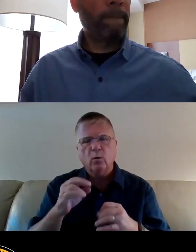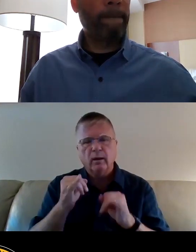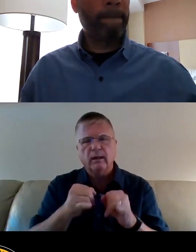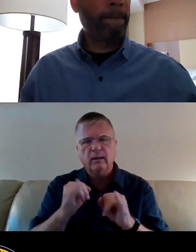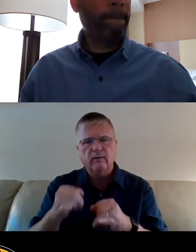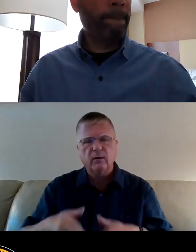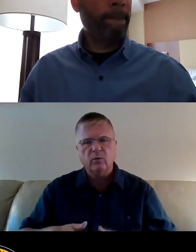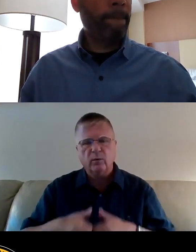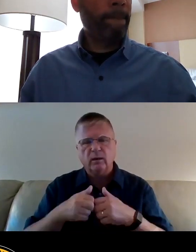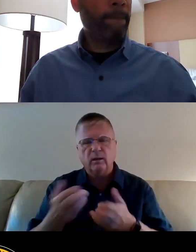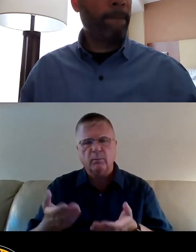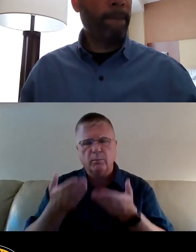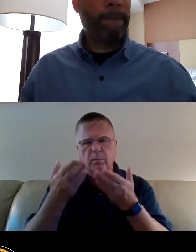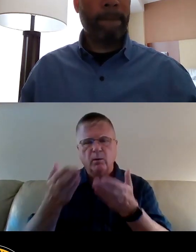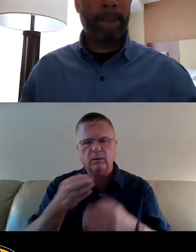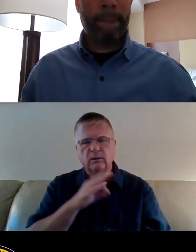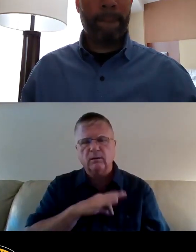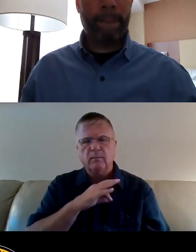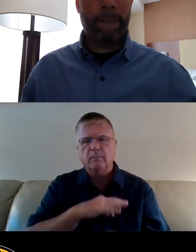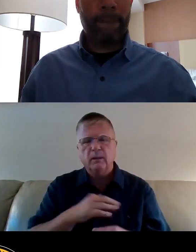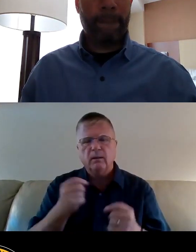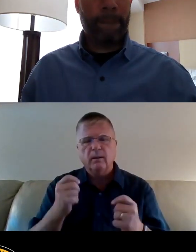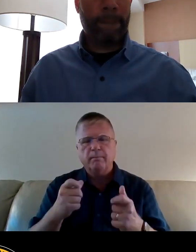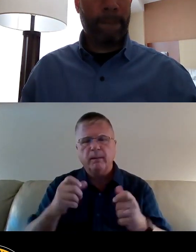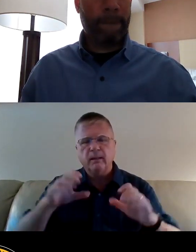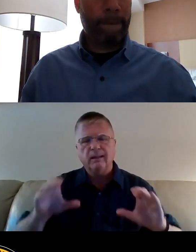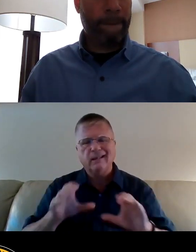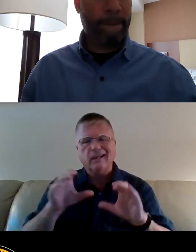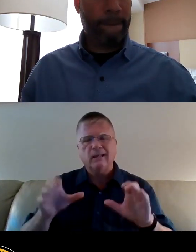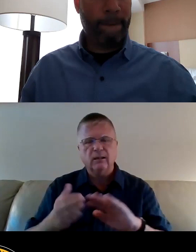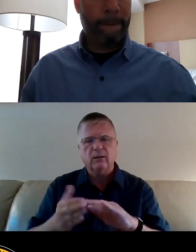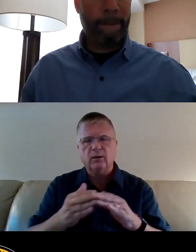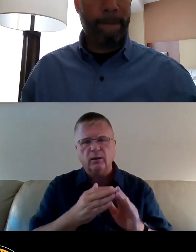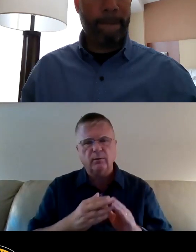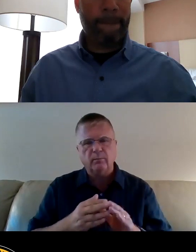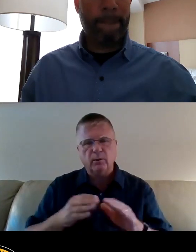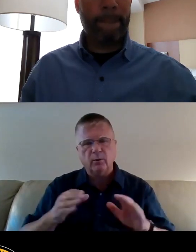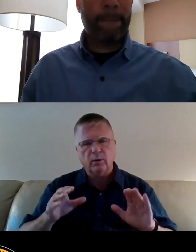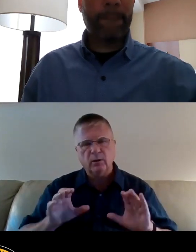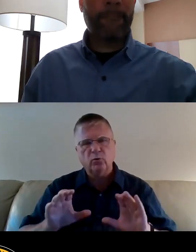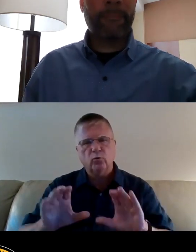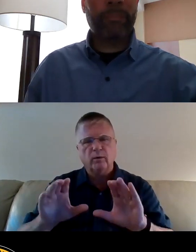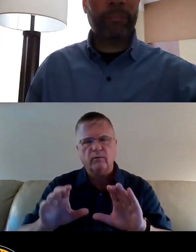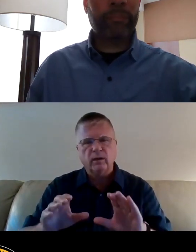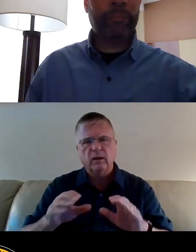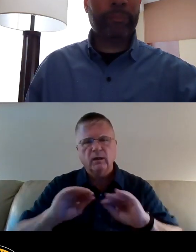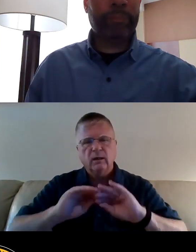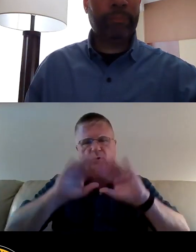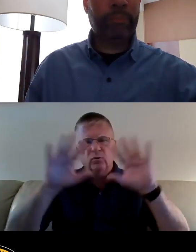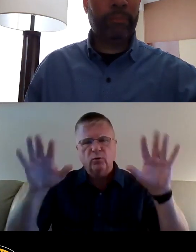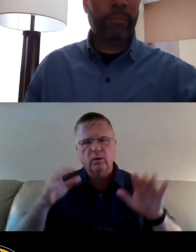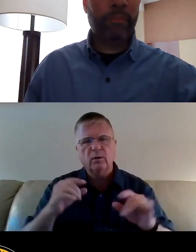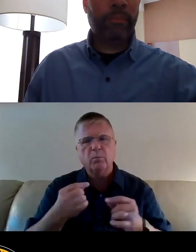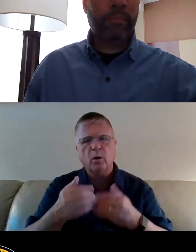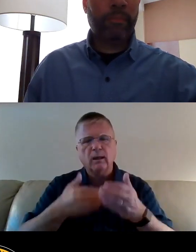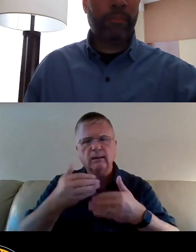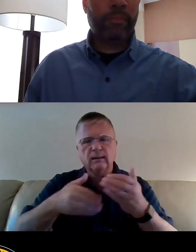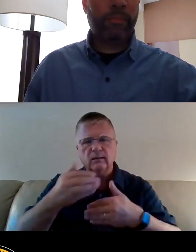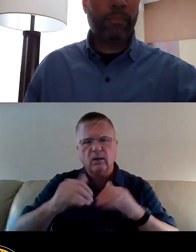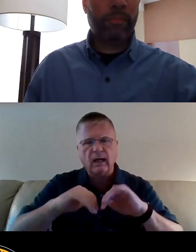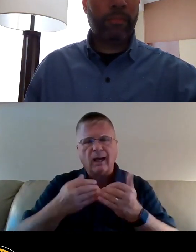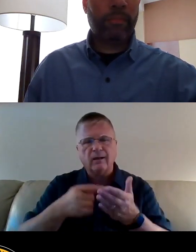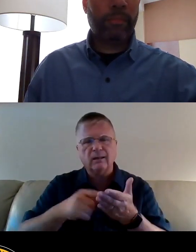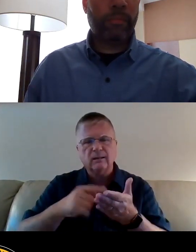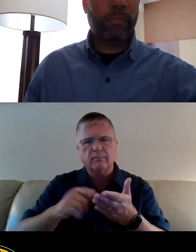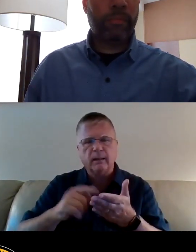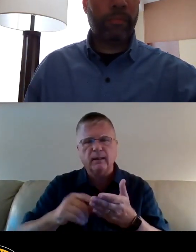of Pittsburgh immediately engaged in a community-driven, transparent process for deciding how to spend these critical federal dollars.